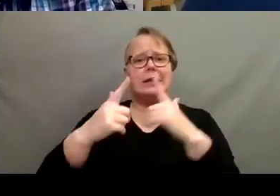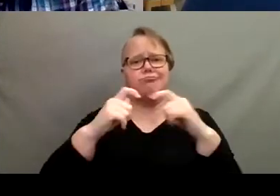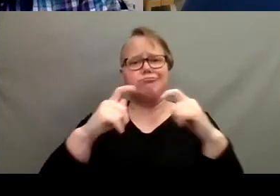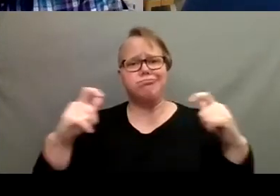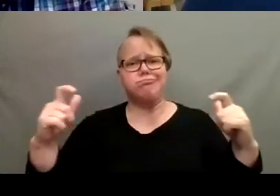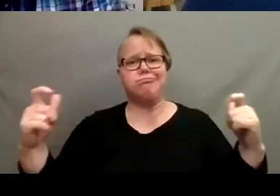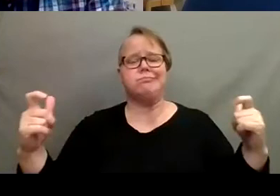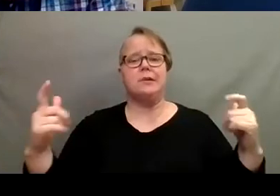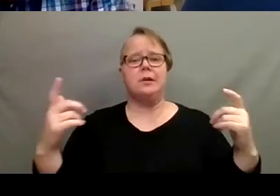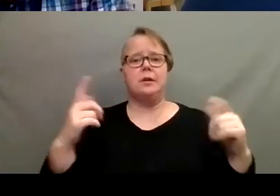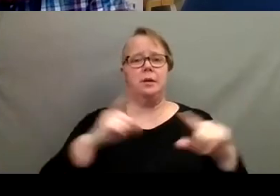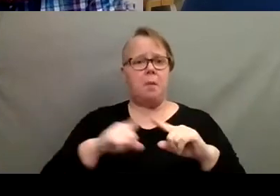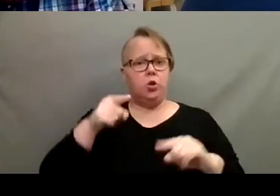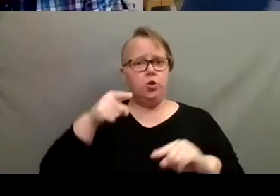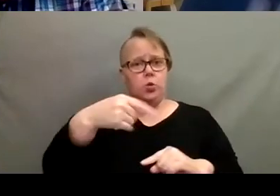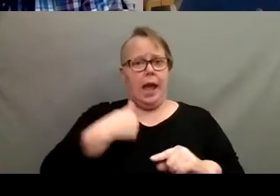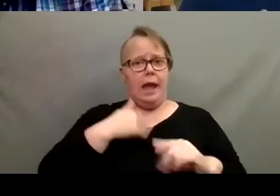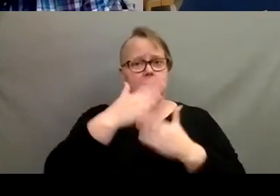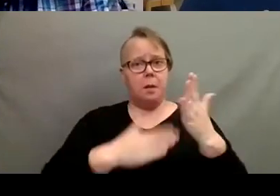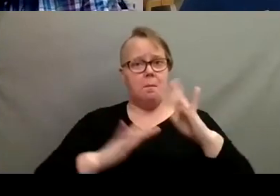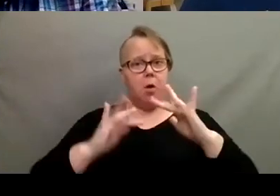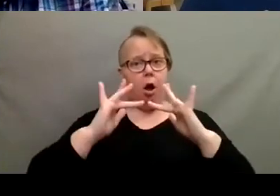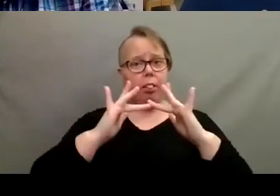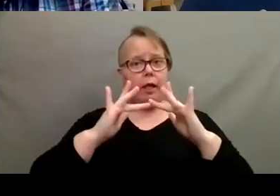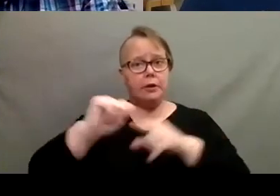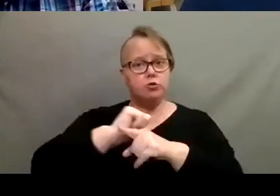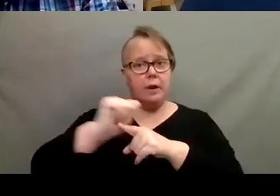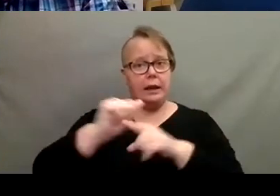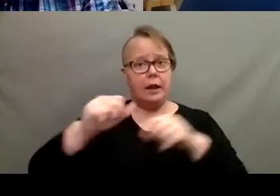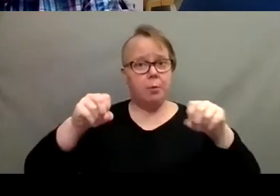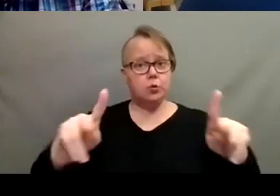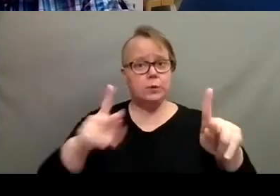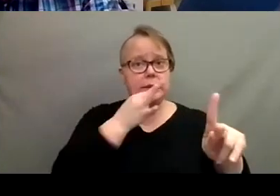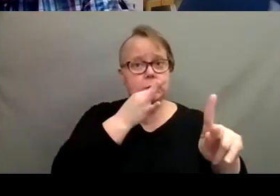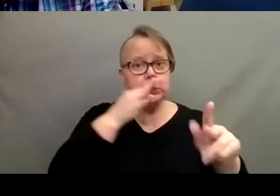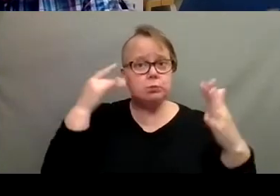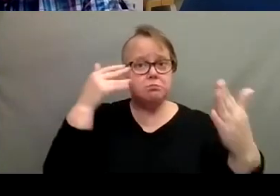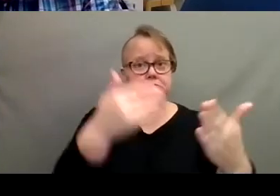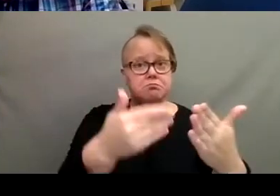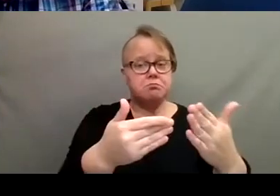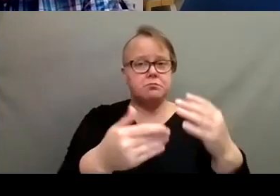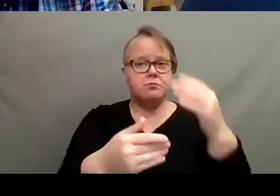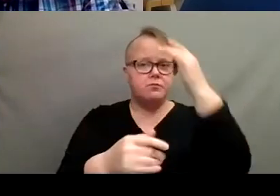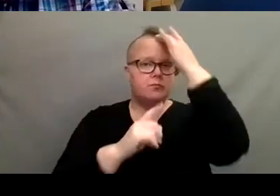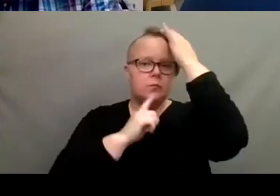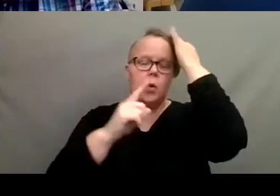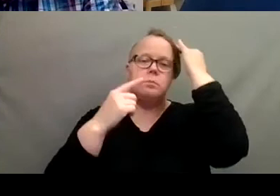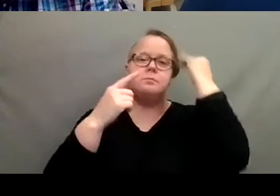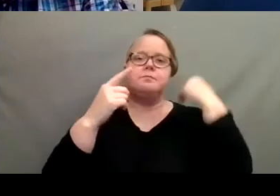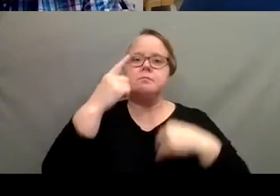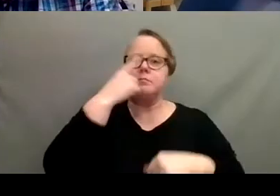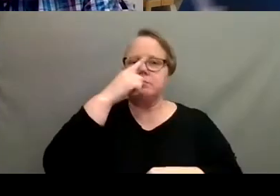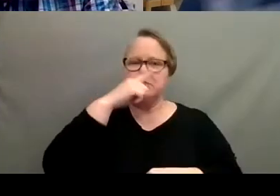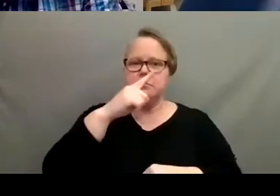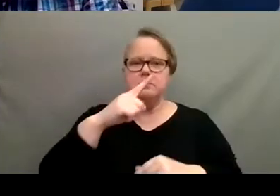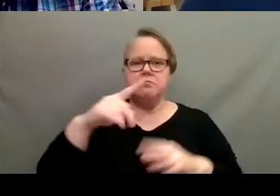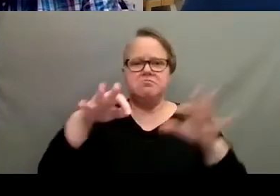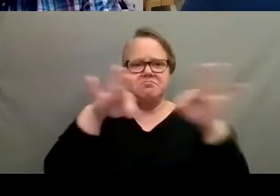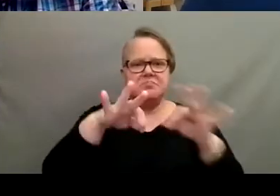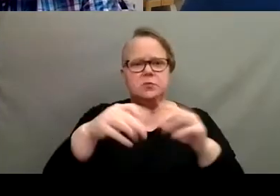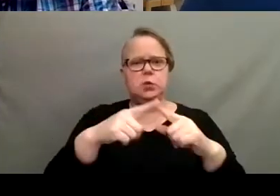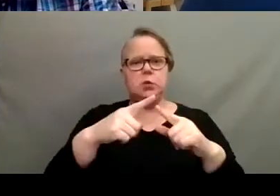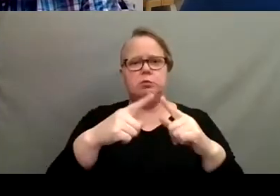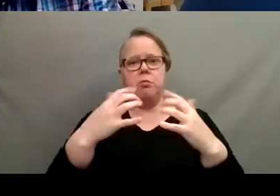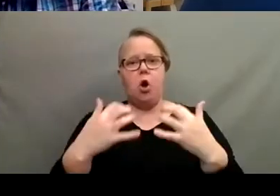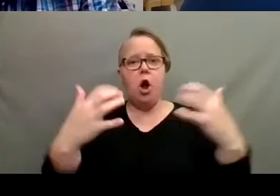um, you have some online training opportunities coming up. So I would, do you mind just explaining to, uh, the audience and